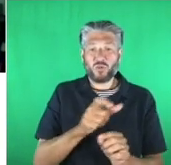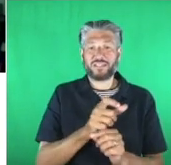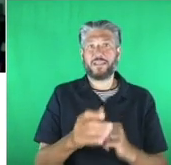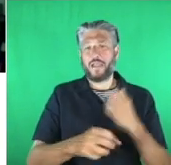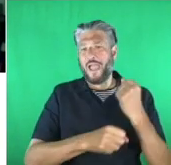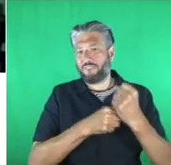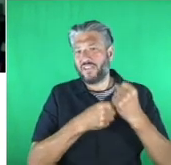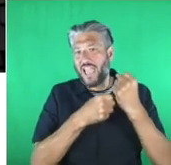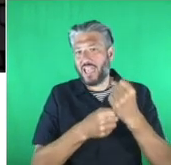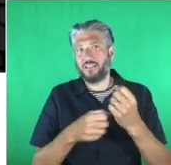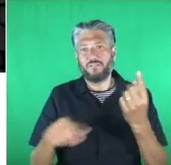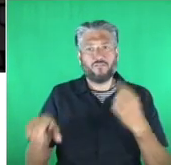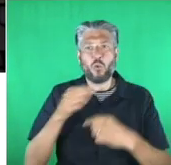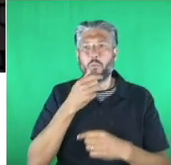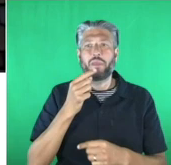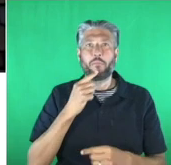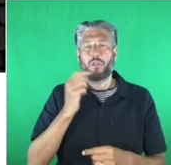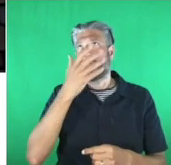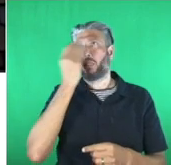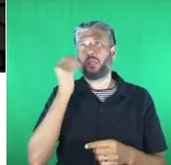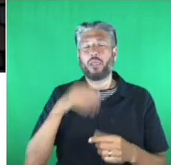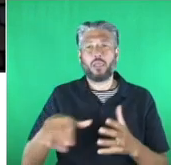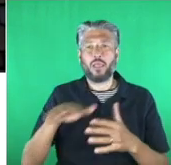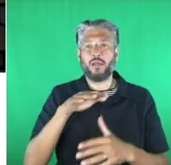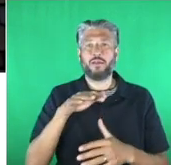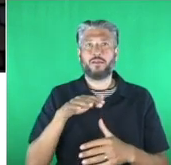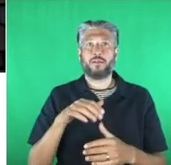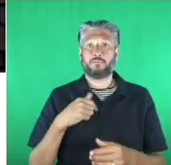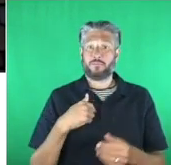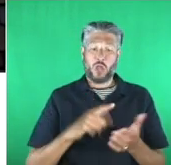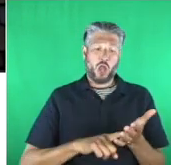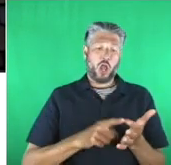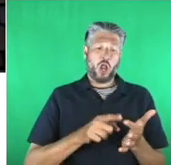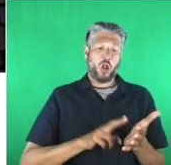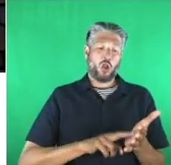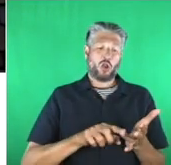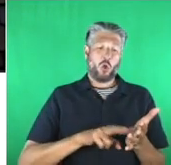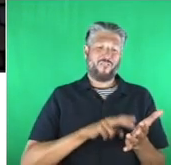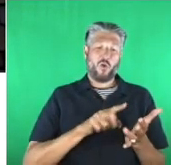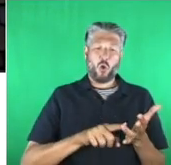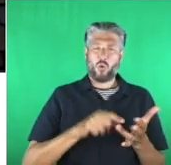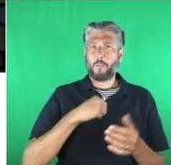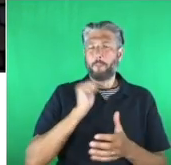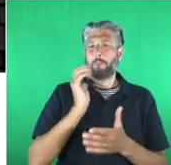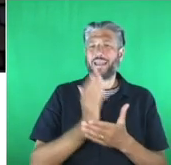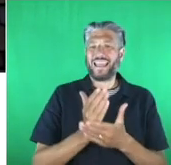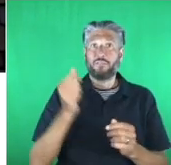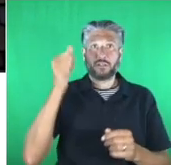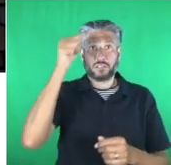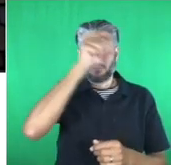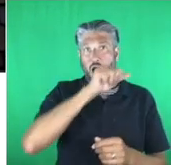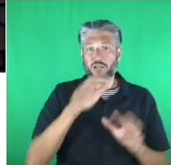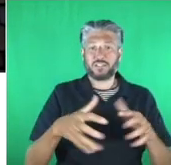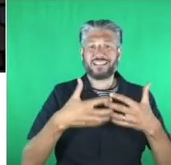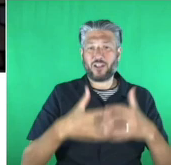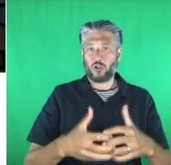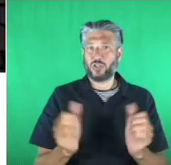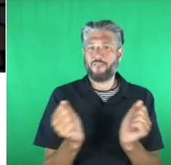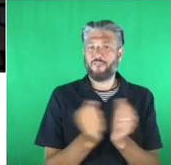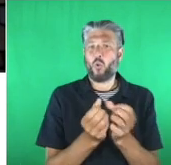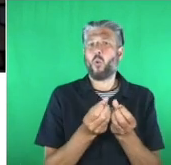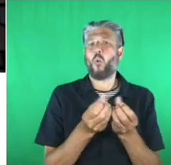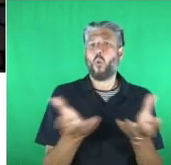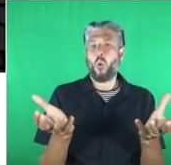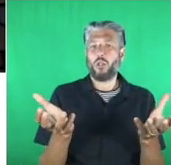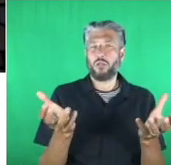left behind. At Lenovo, we believe that smarter technology for all has the ability to bring about meaningful and expansive